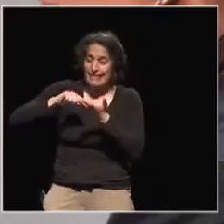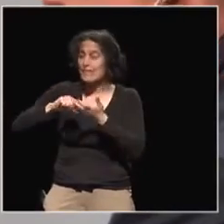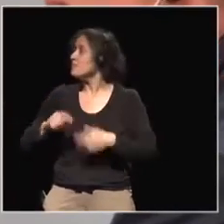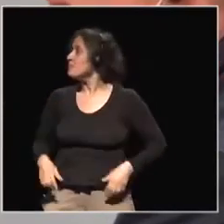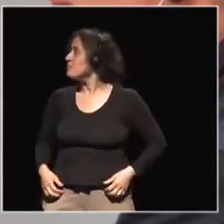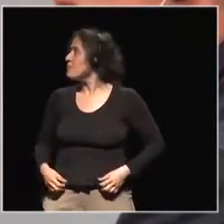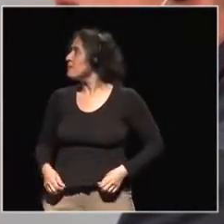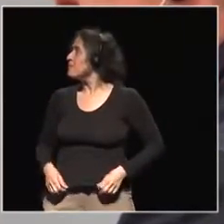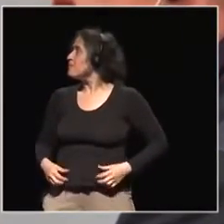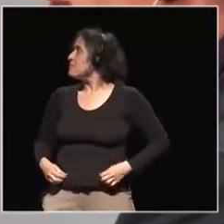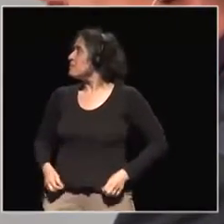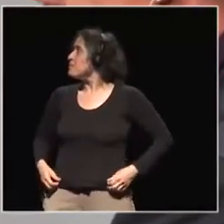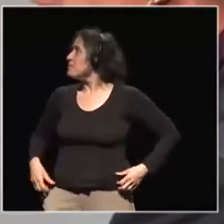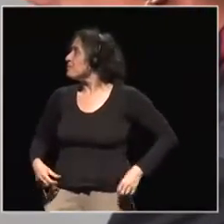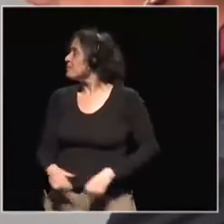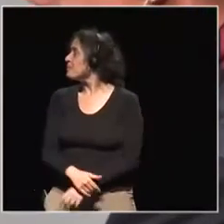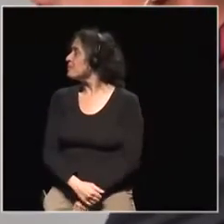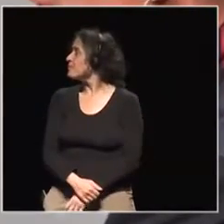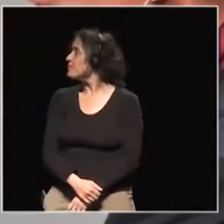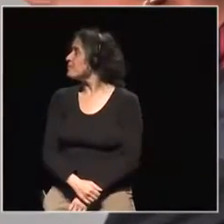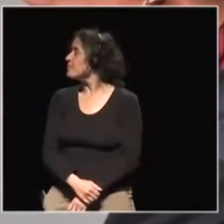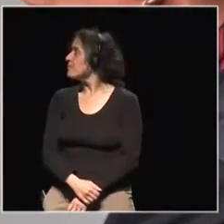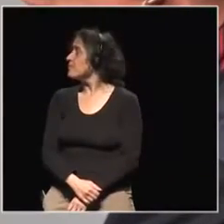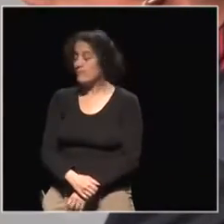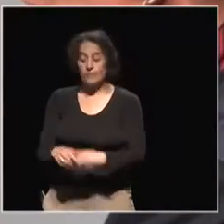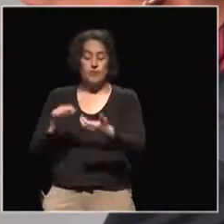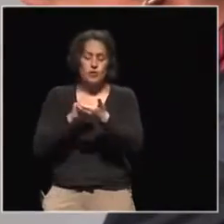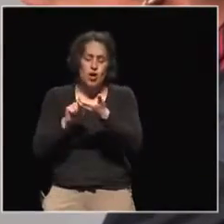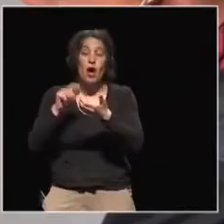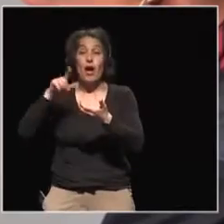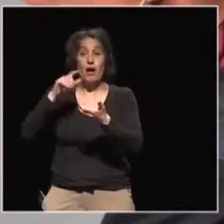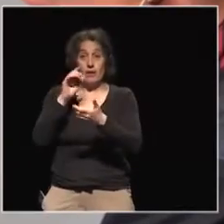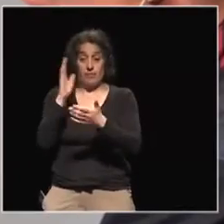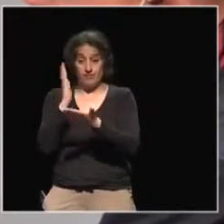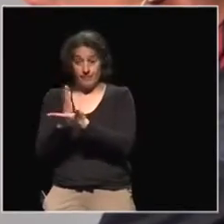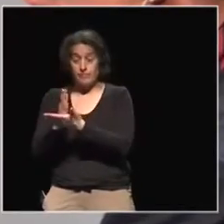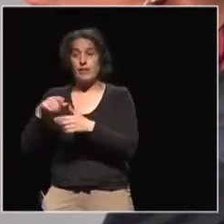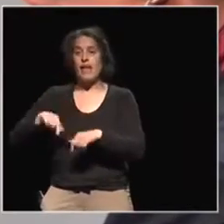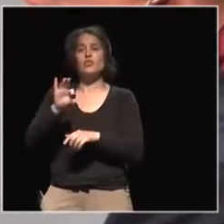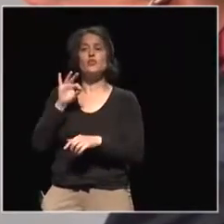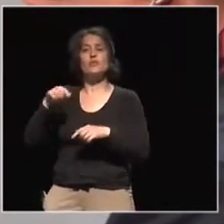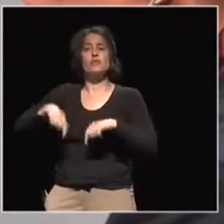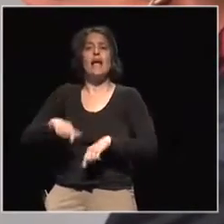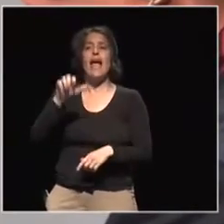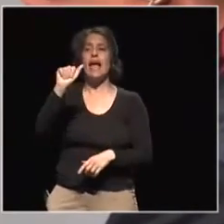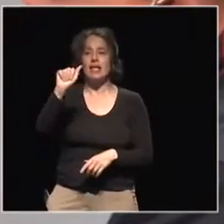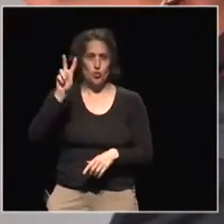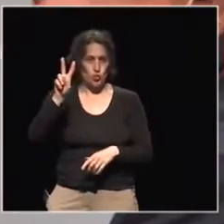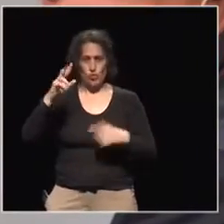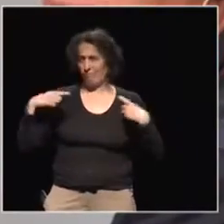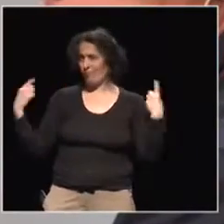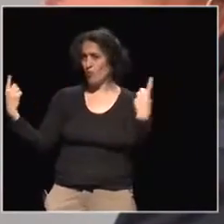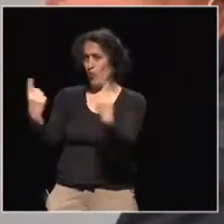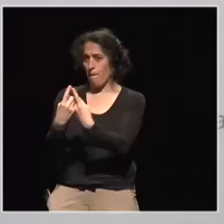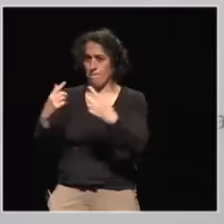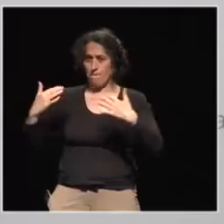Okay. I get it here. And then you have to choose the room of this session, and this one is A2. So always click on Auditorium 2, and then you're going